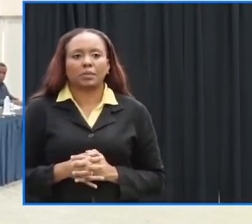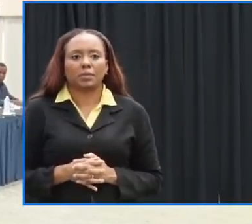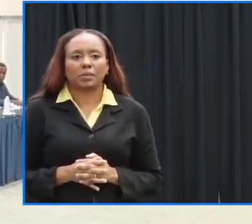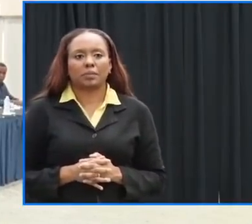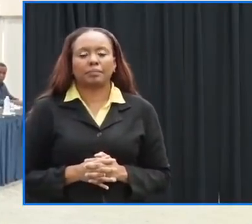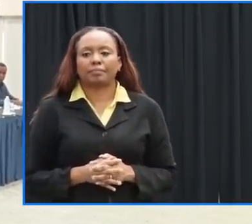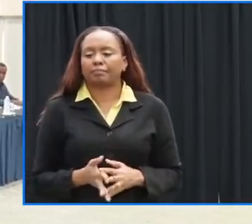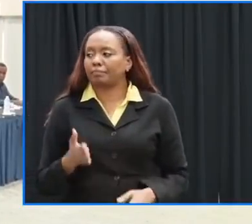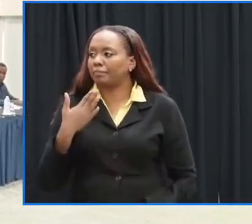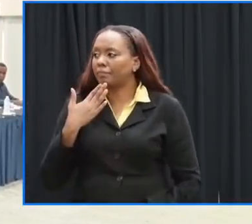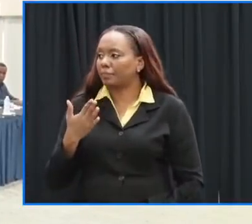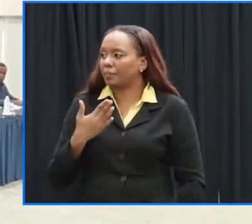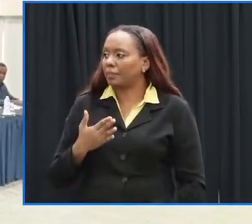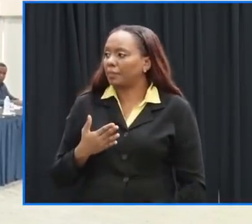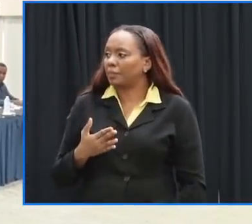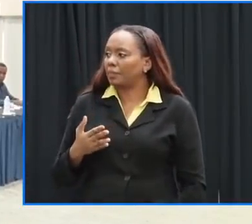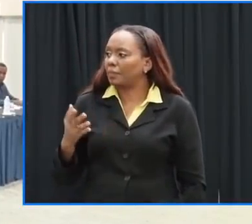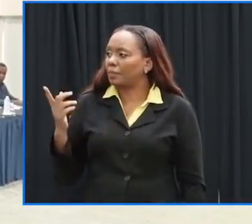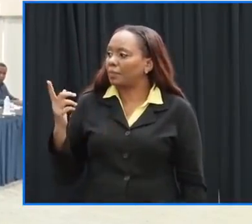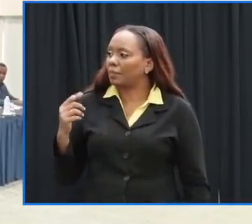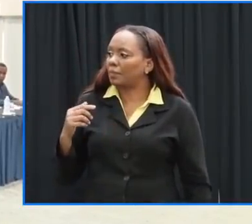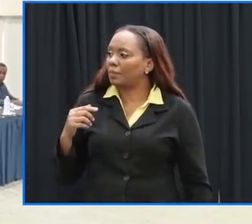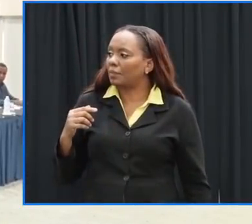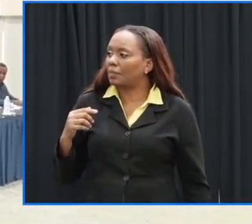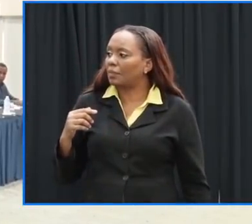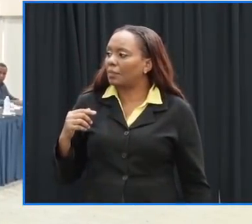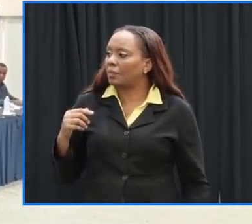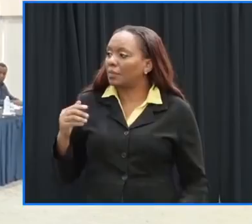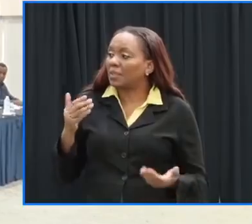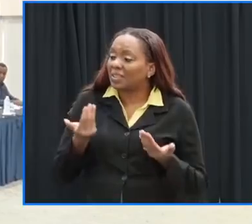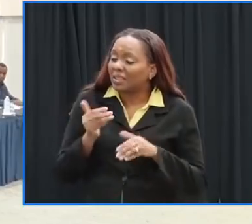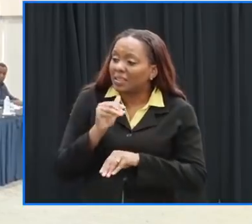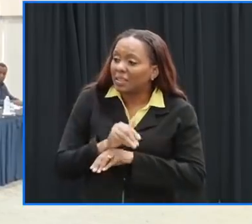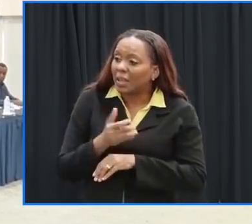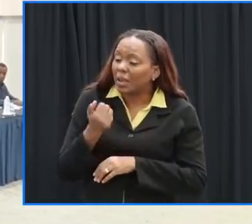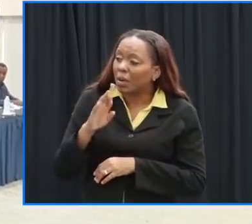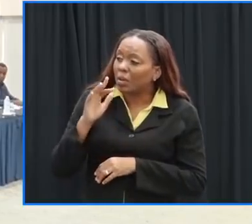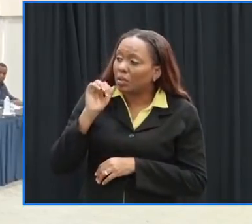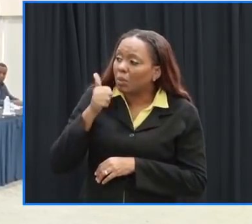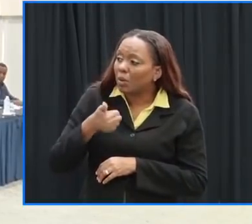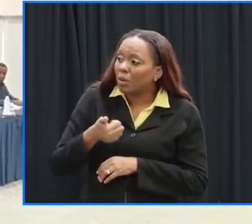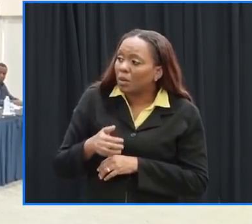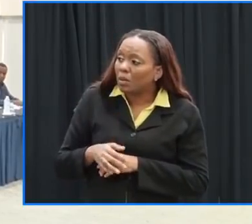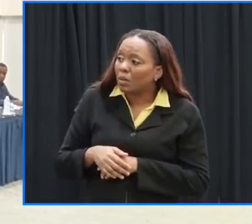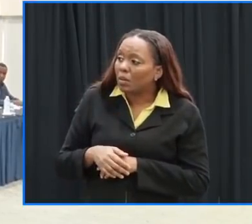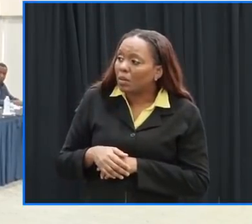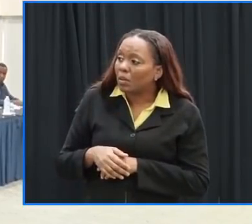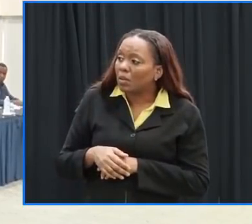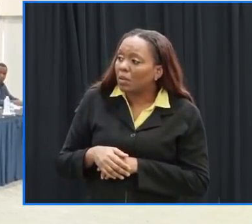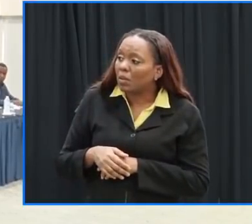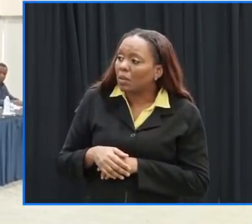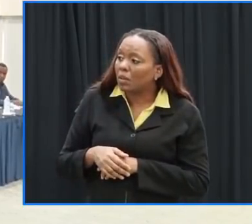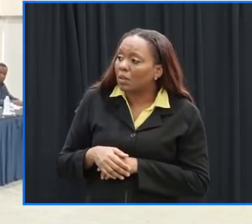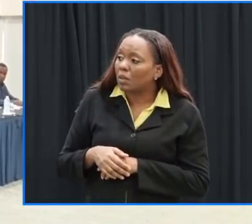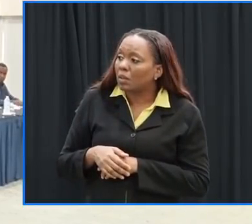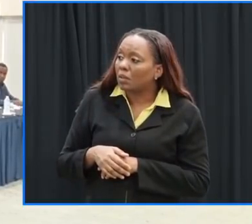thank you for the avoidance of doubt is it tonight or is it tonight and tomorrow in the aftermath immediate aftermath of the story